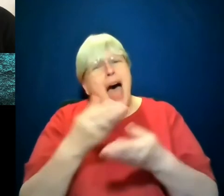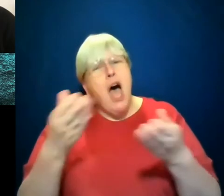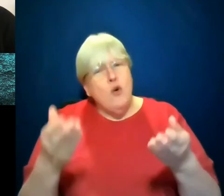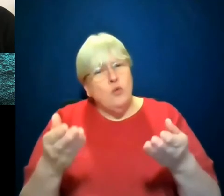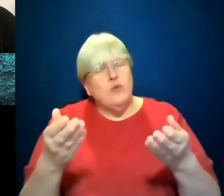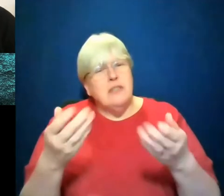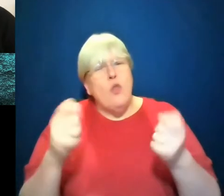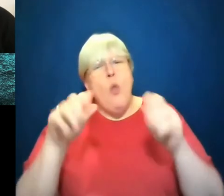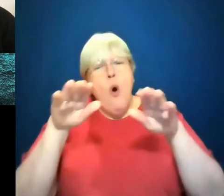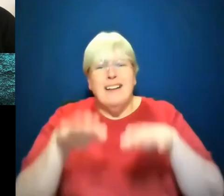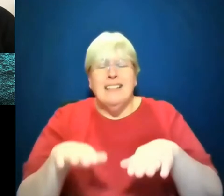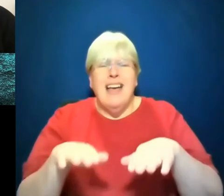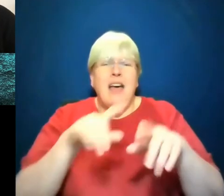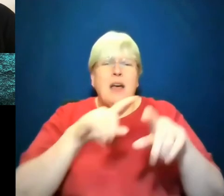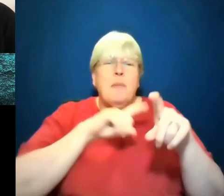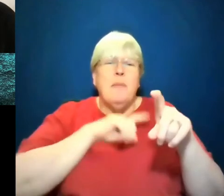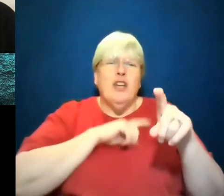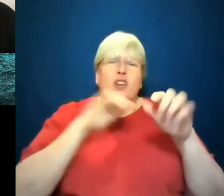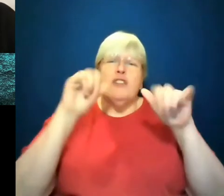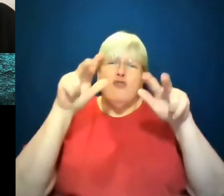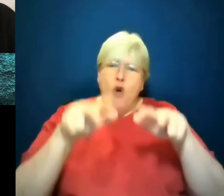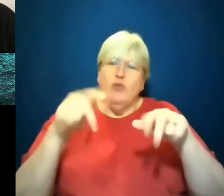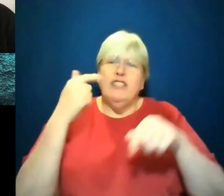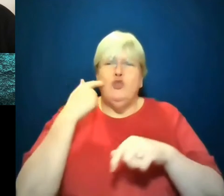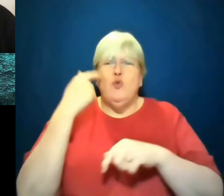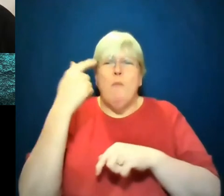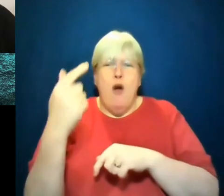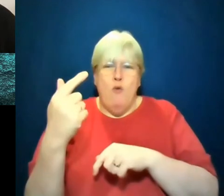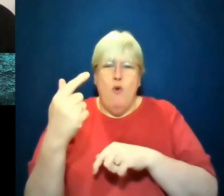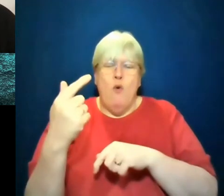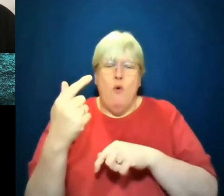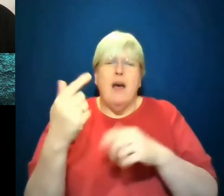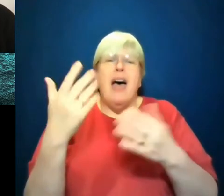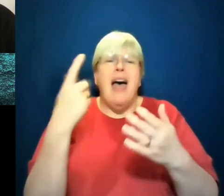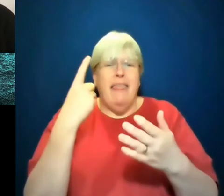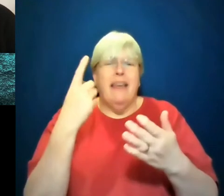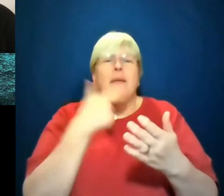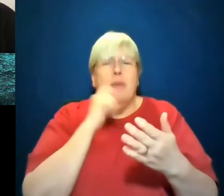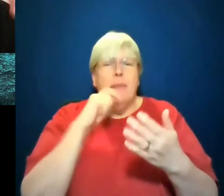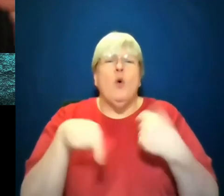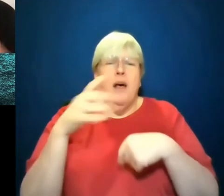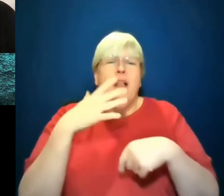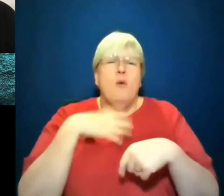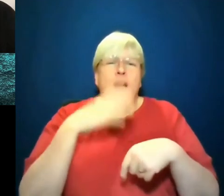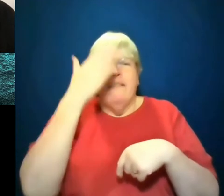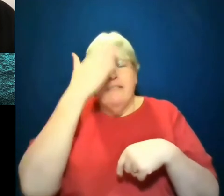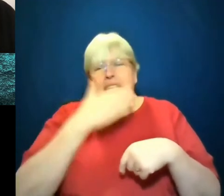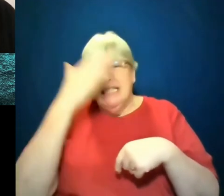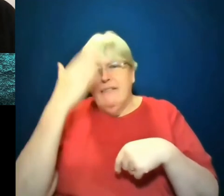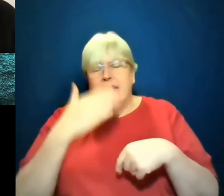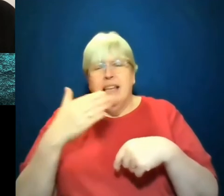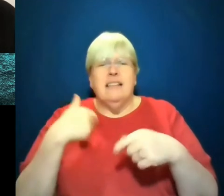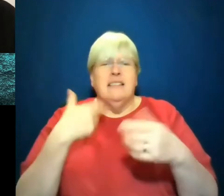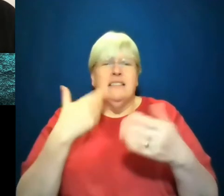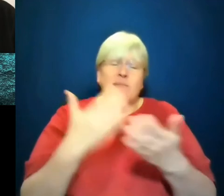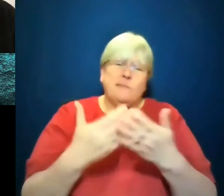because the inauguration is tomorrow. Meaning, I think people were more face to face with, I mean, lawmakers were